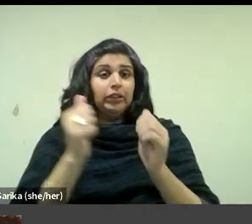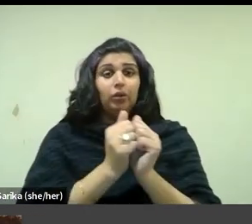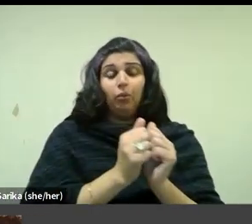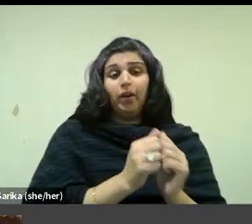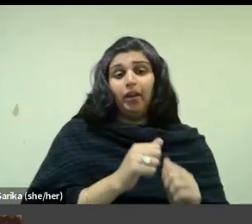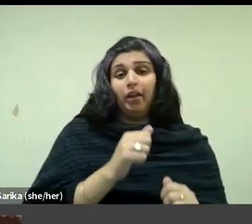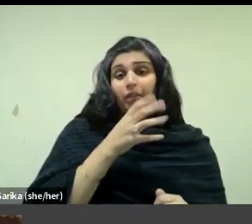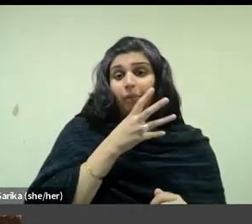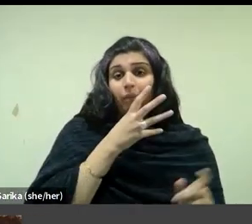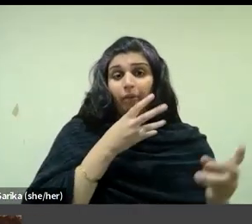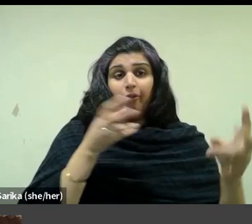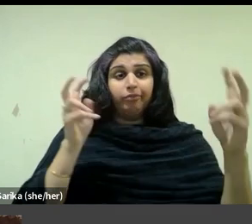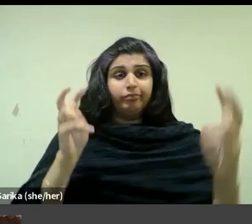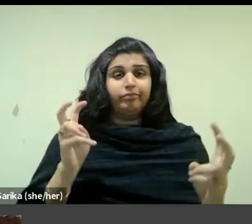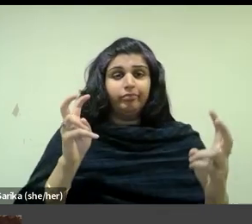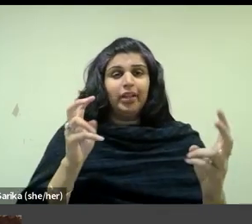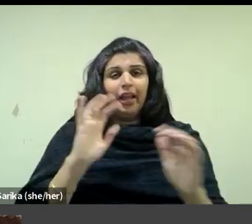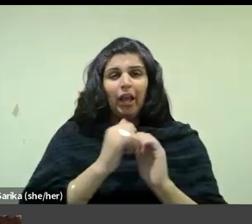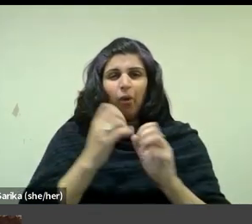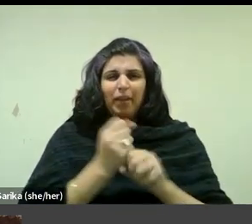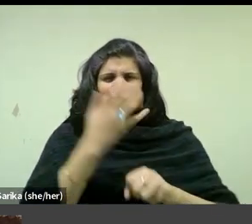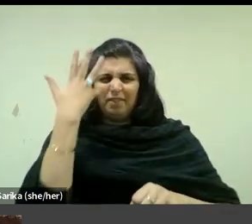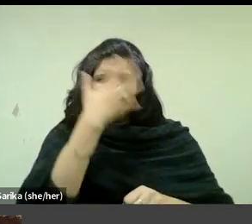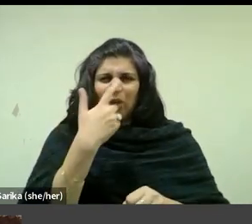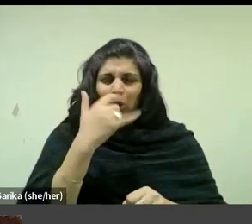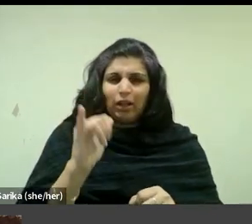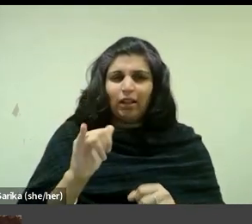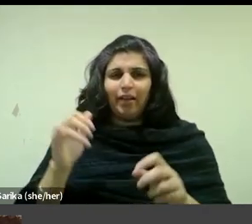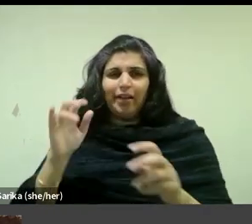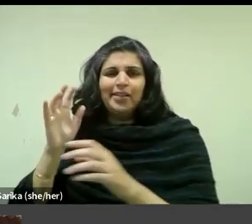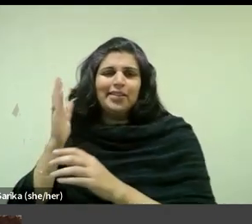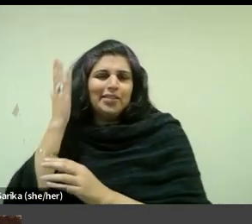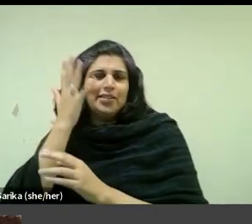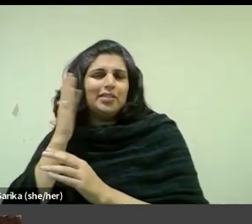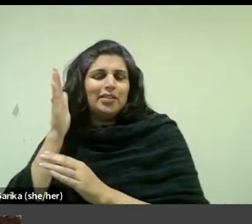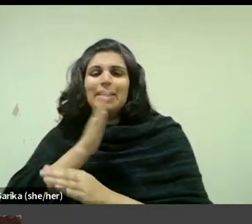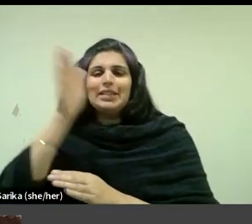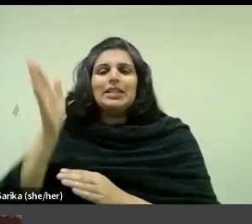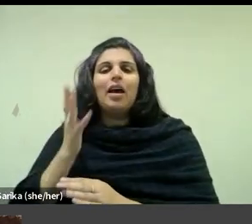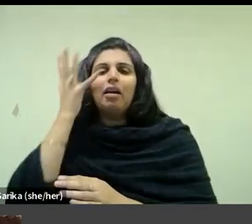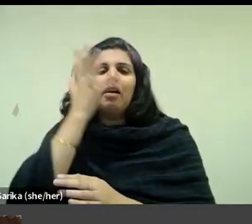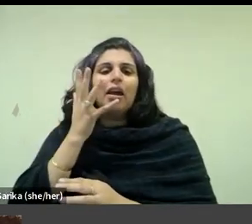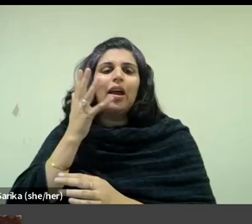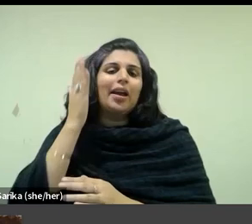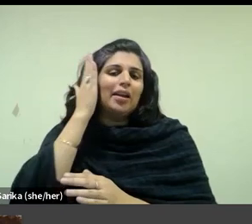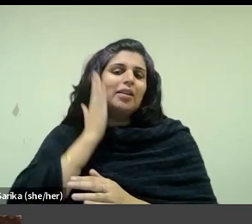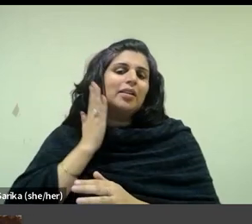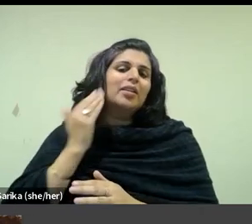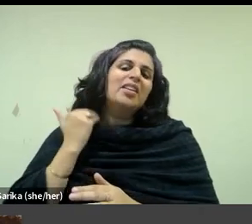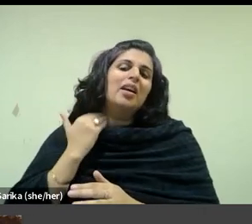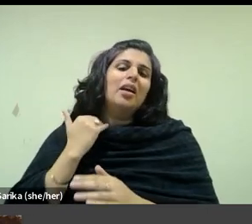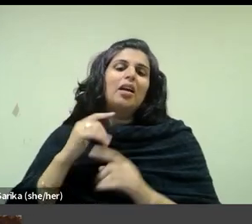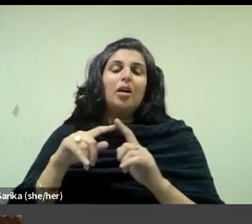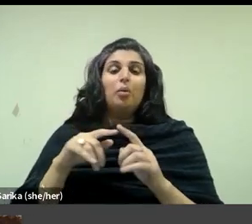it does to her face and also to the side of Marie's face, her neck and her cheek, the rest of her is sort of